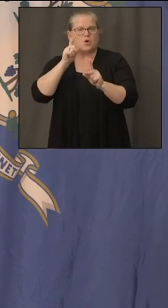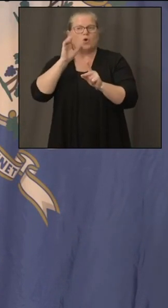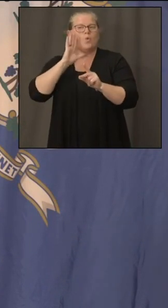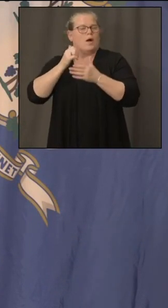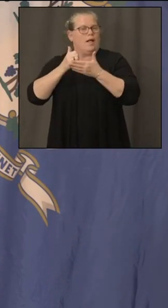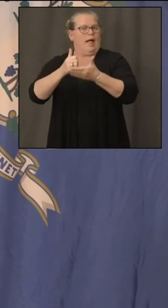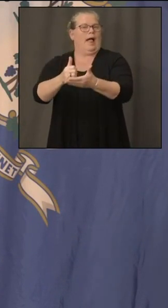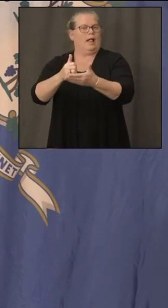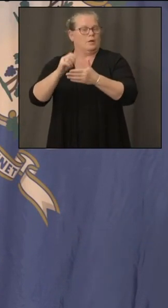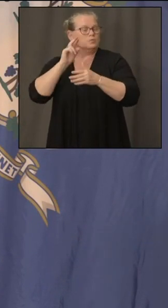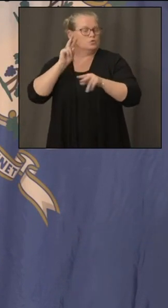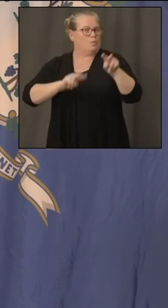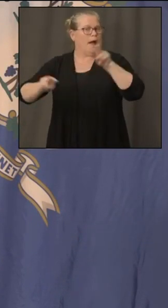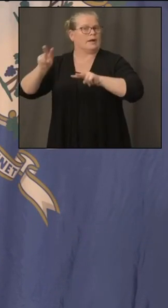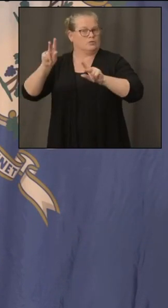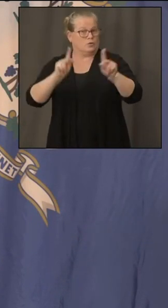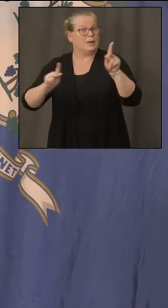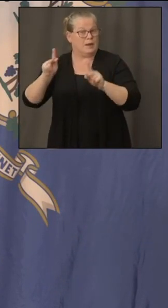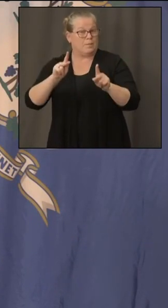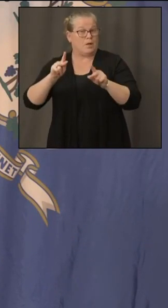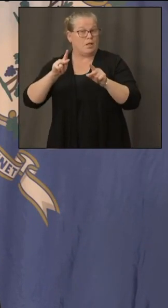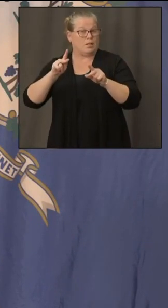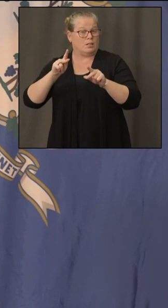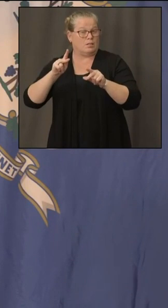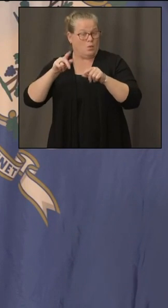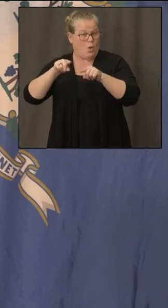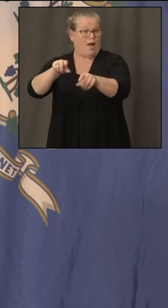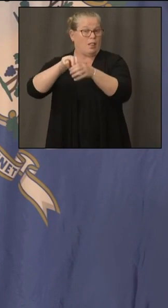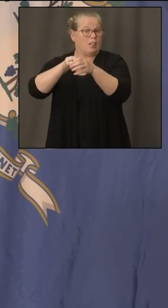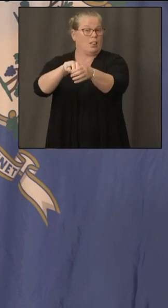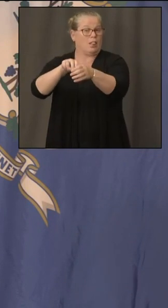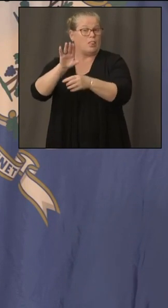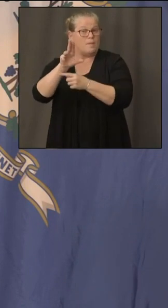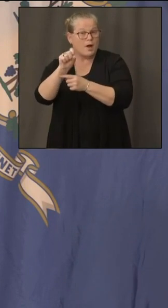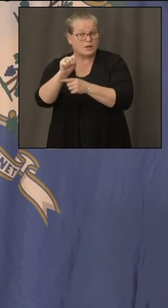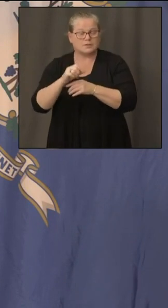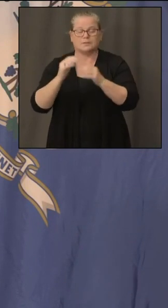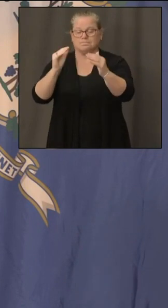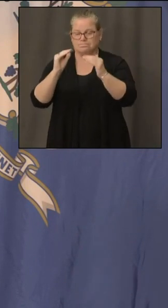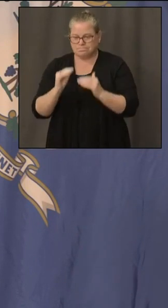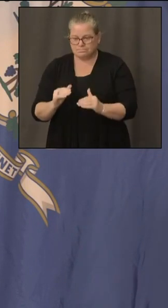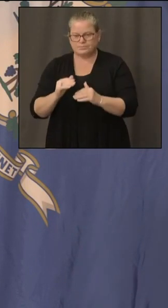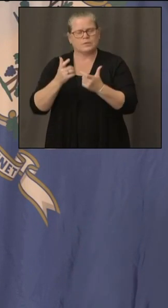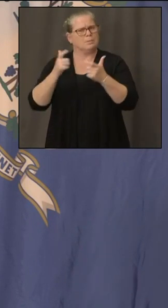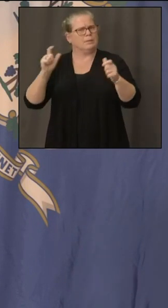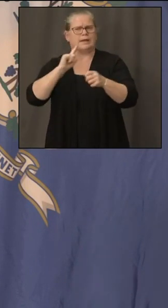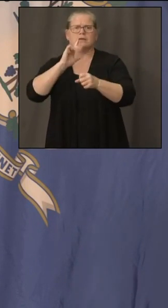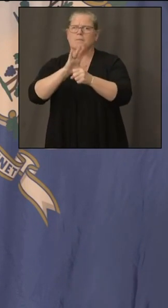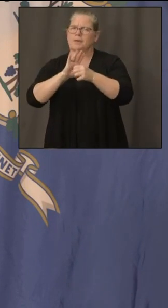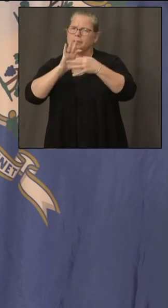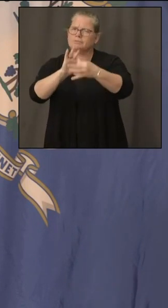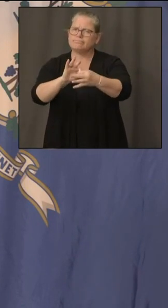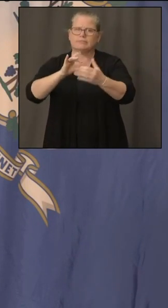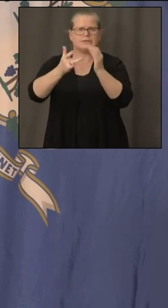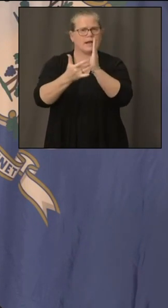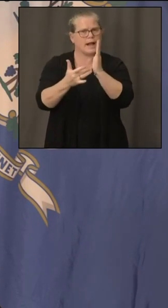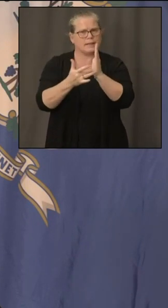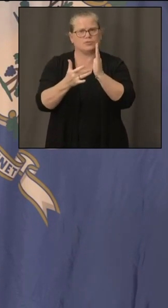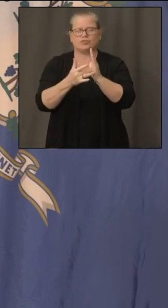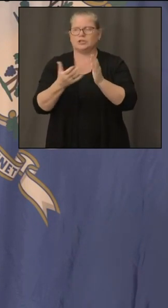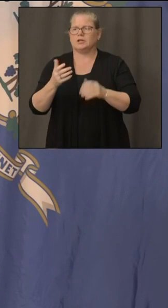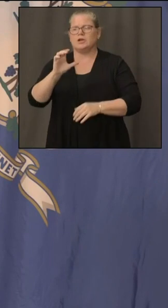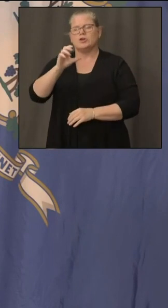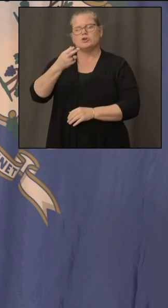on the bus as they go forward if you heard before we've made a big commitment in terms of technology the chromebooks hot